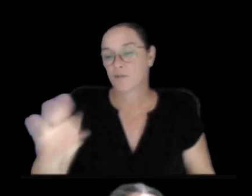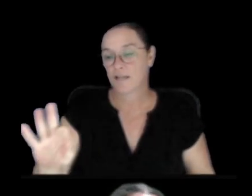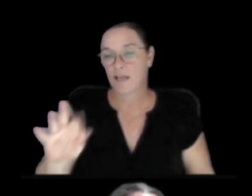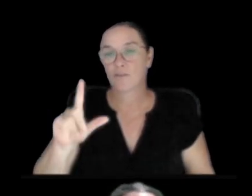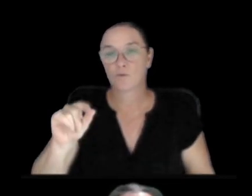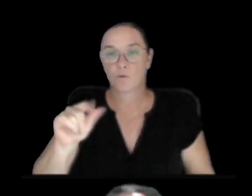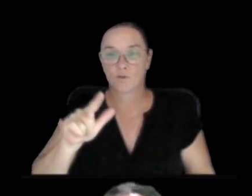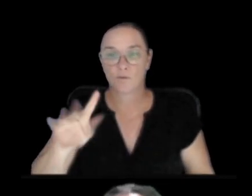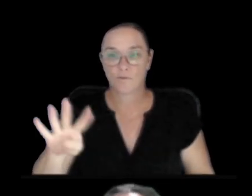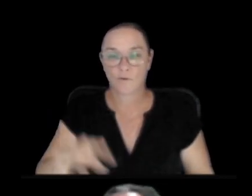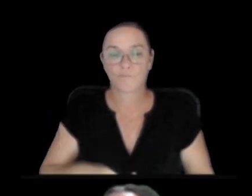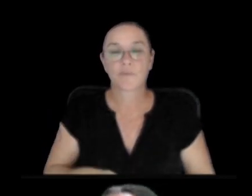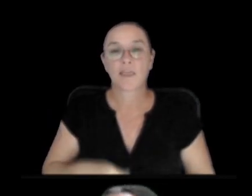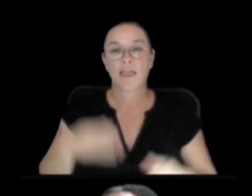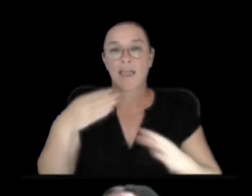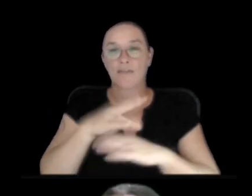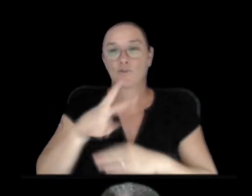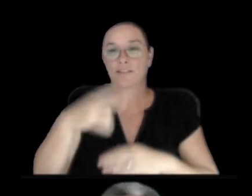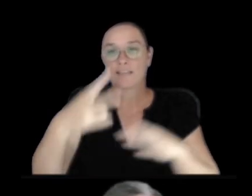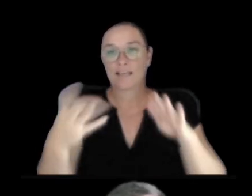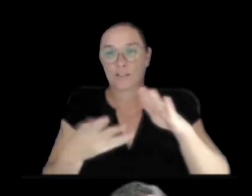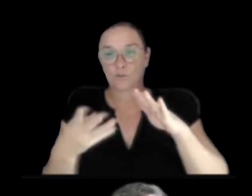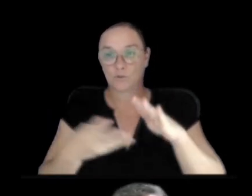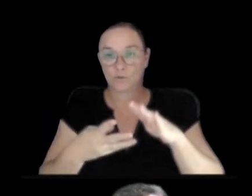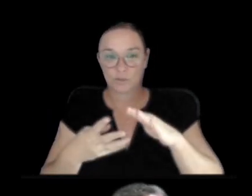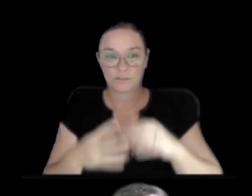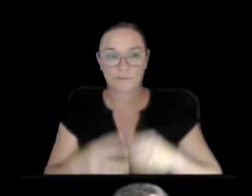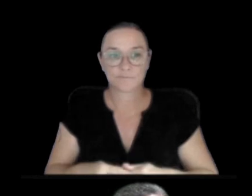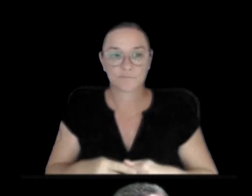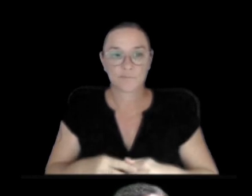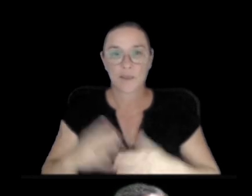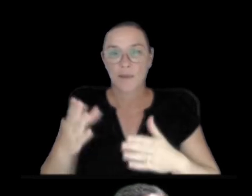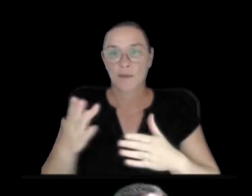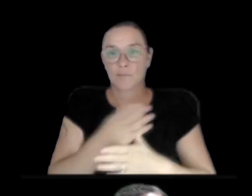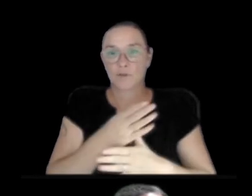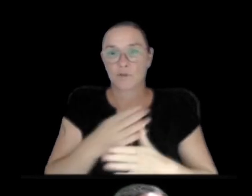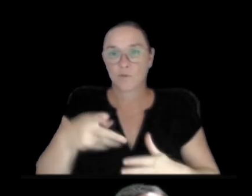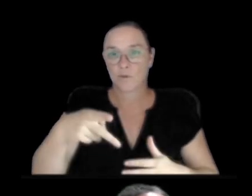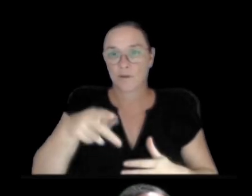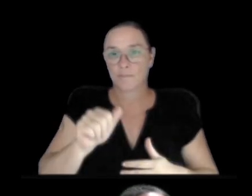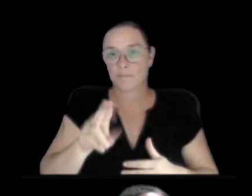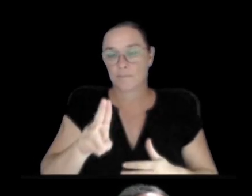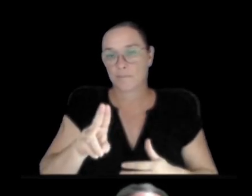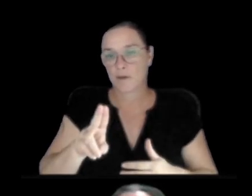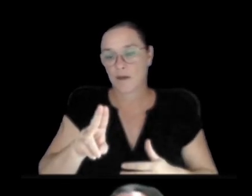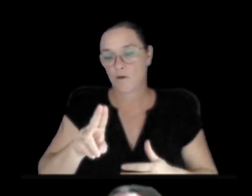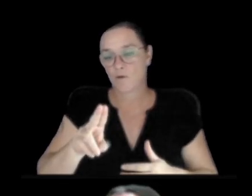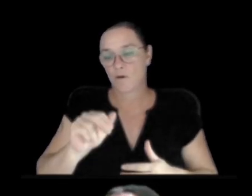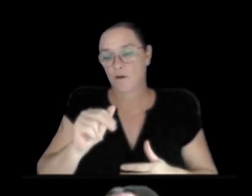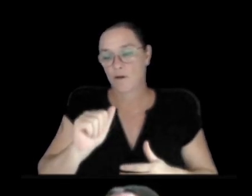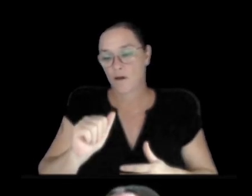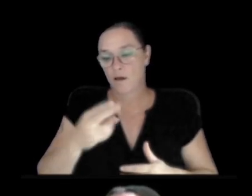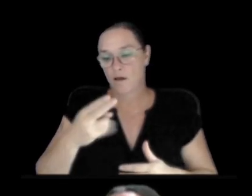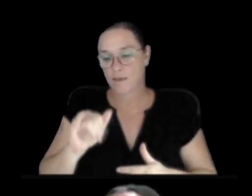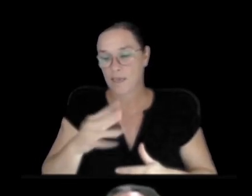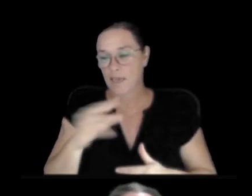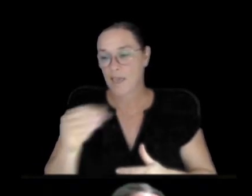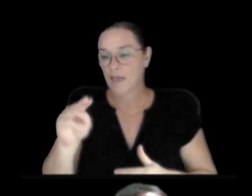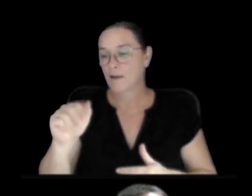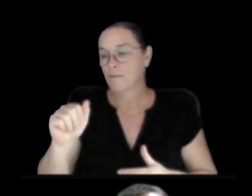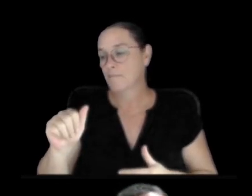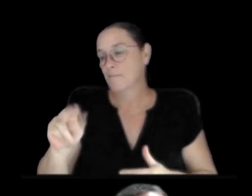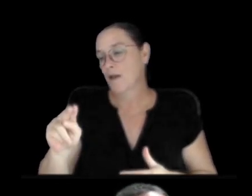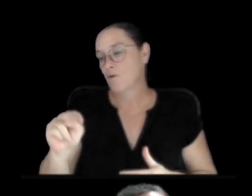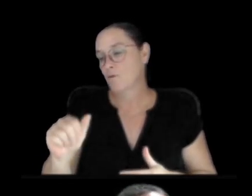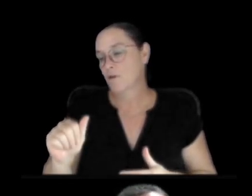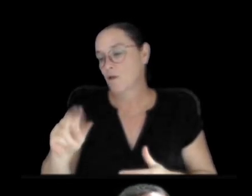Following the second intrusion in two months between Pauahi and Mauna'ulu craters, the volcano has been recharging